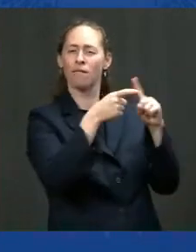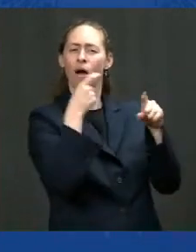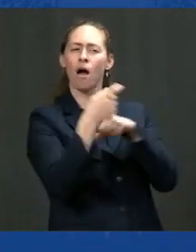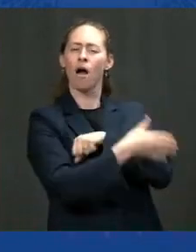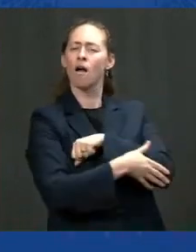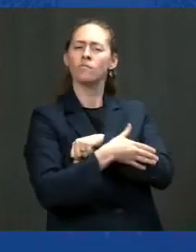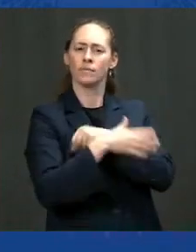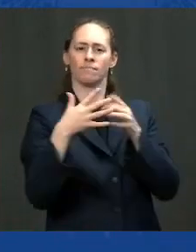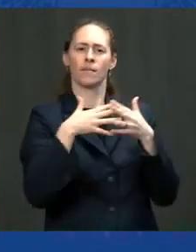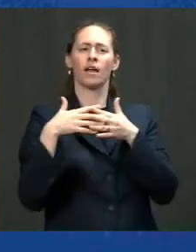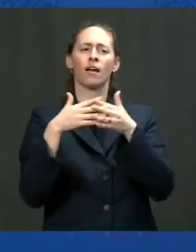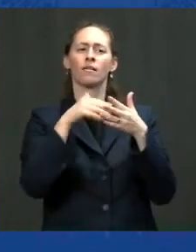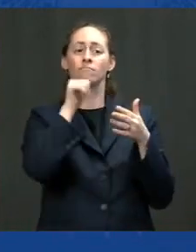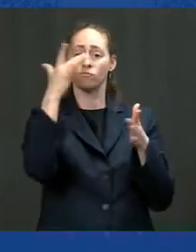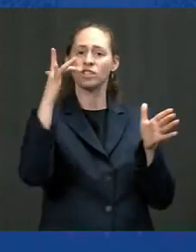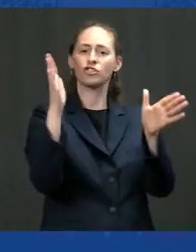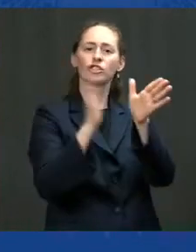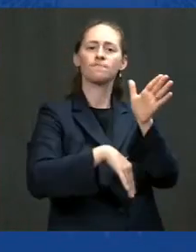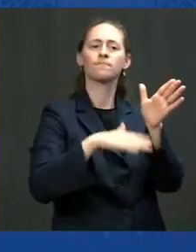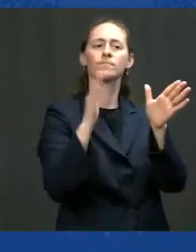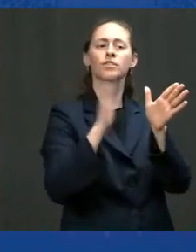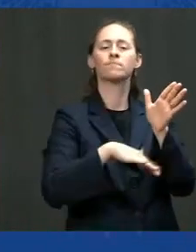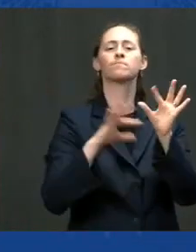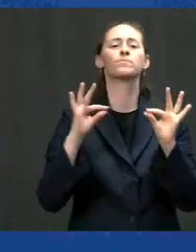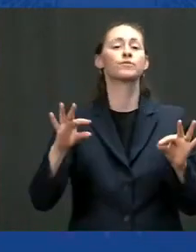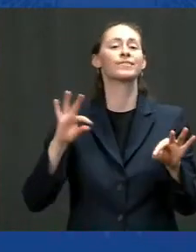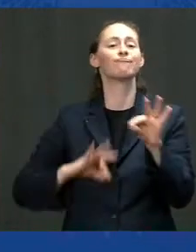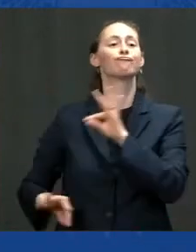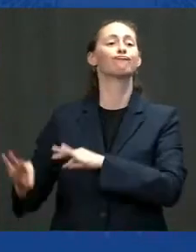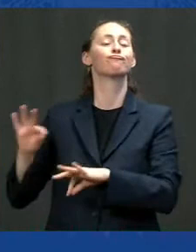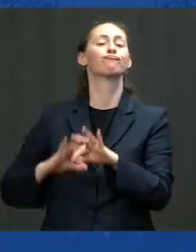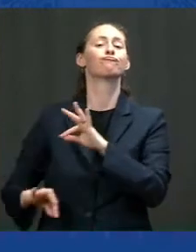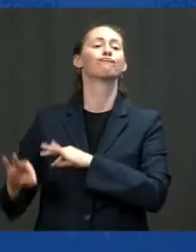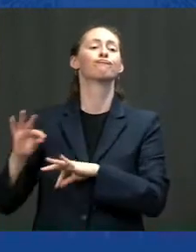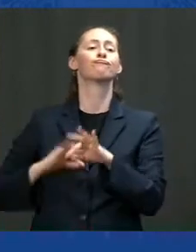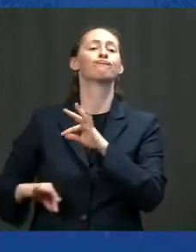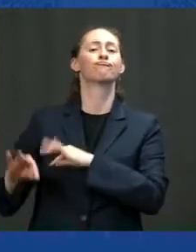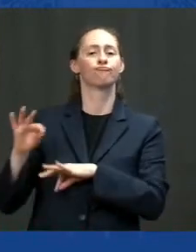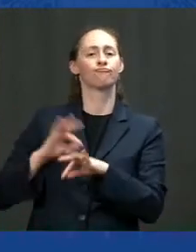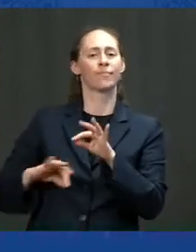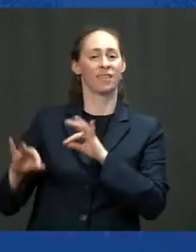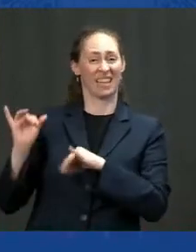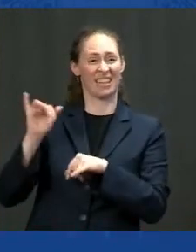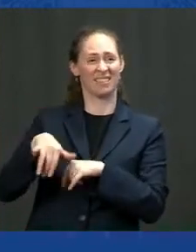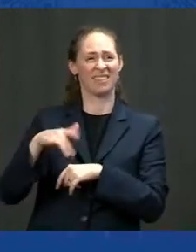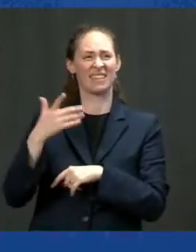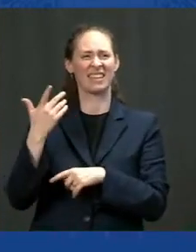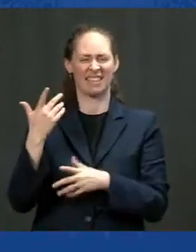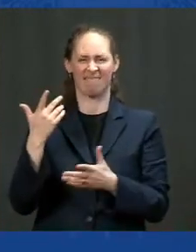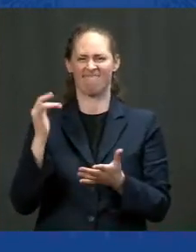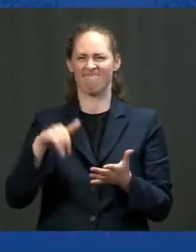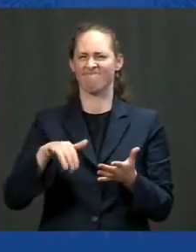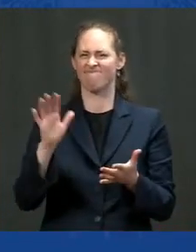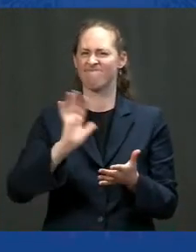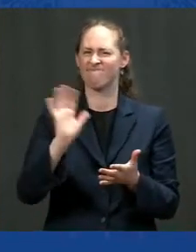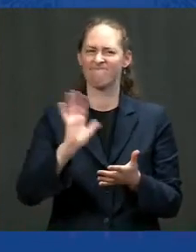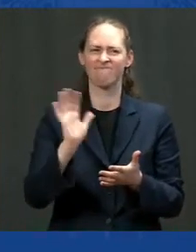can make more money, and they're going to say, we have to have that as part of the chain of building the product.